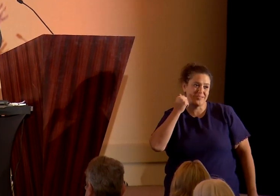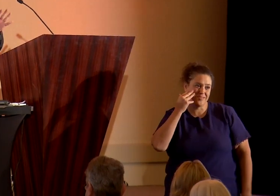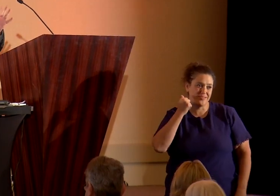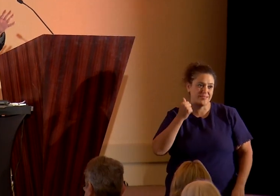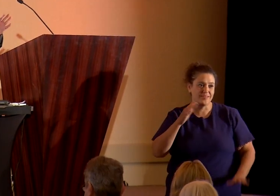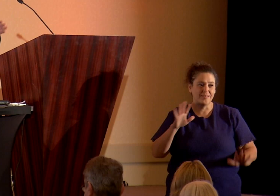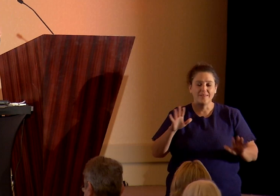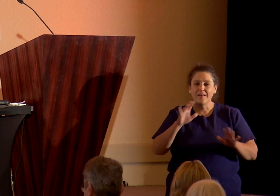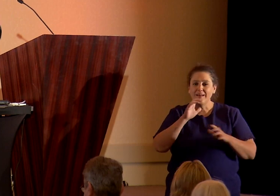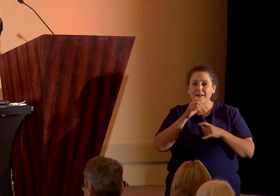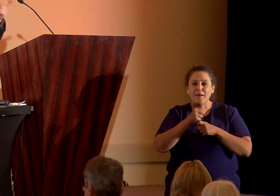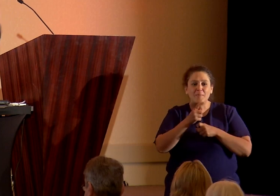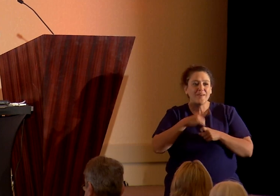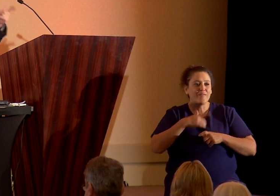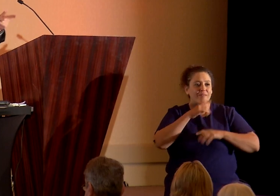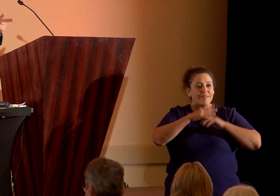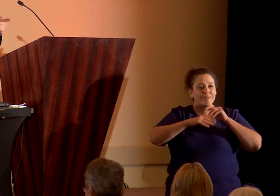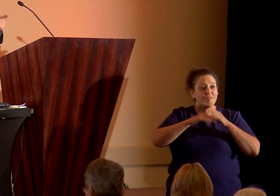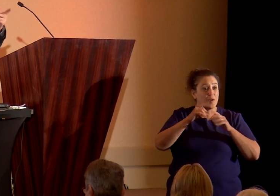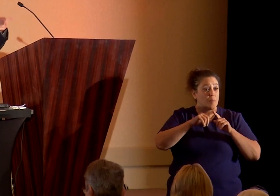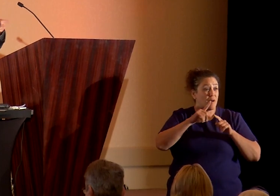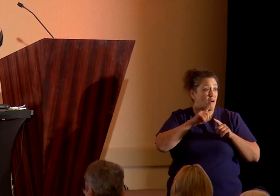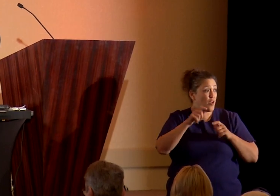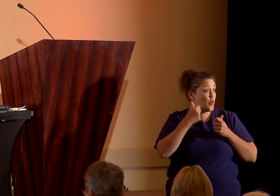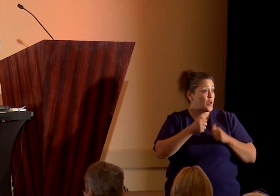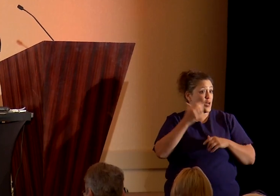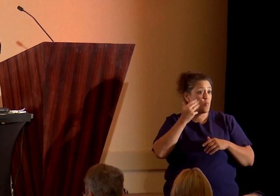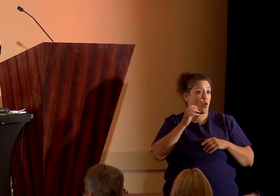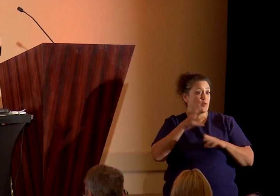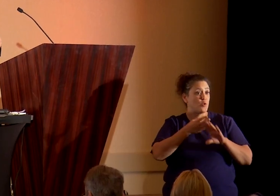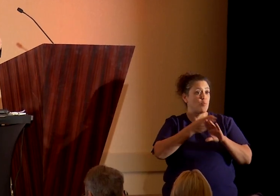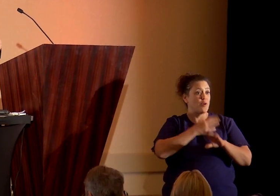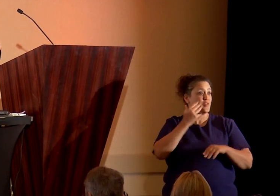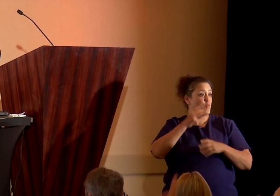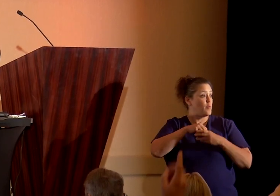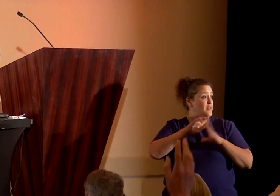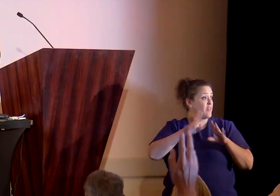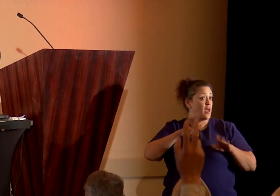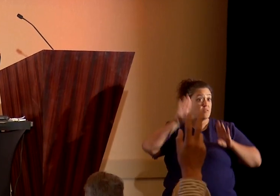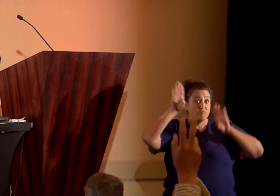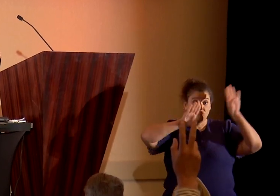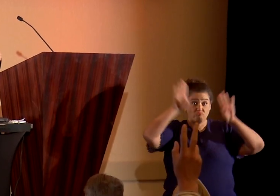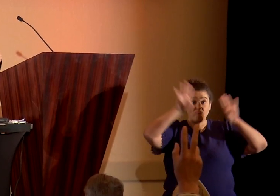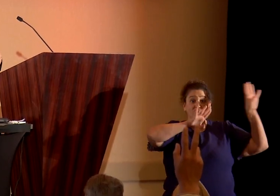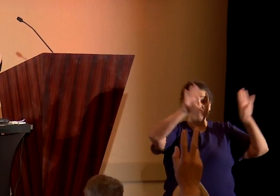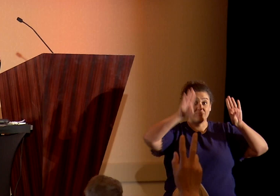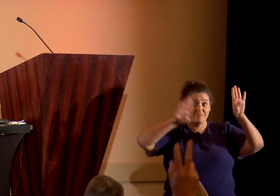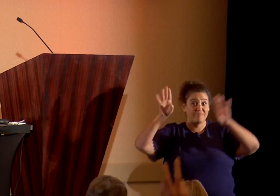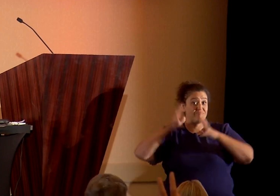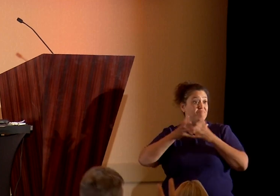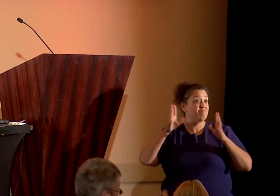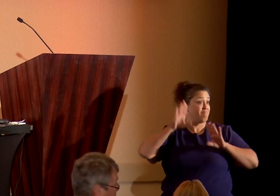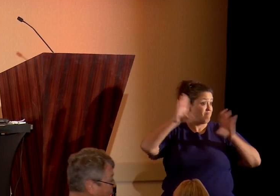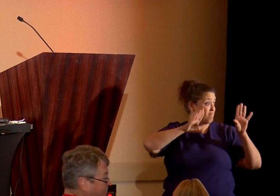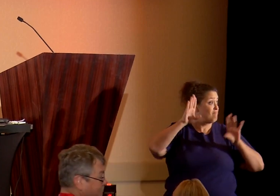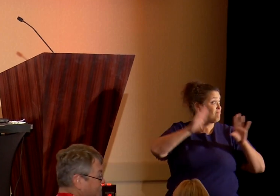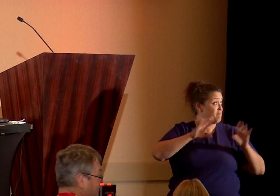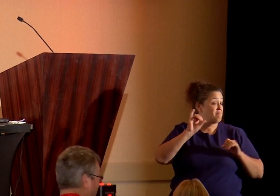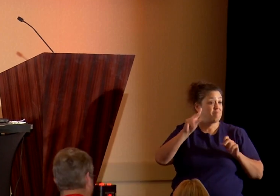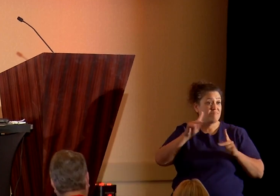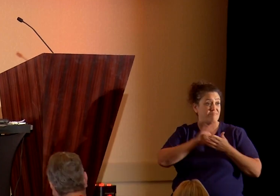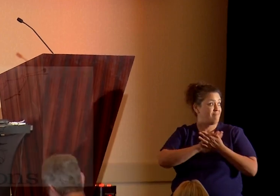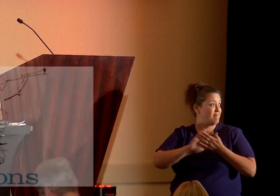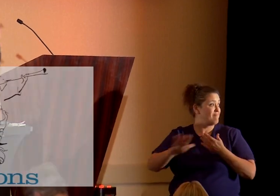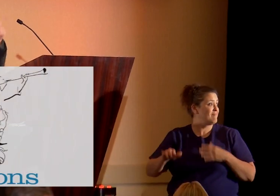Not to put anybody on the spot, but is there any Mormons or ex-Mormons in the house? I know there's at least one. Nice. Nice. Well,